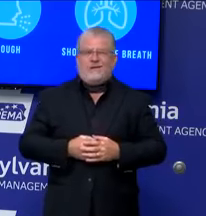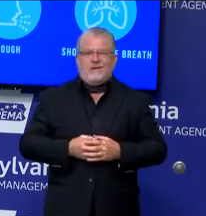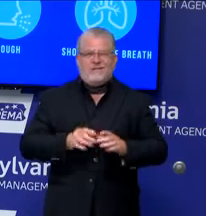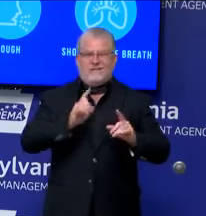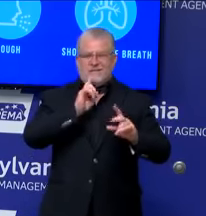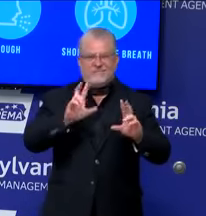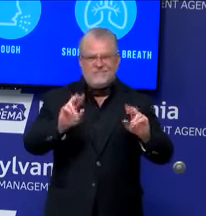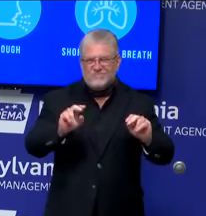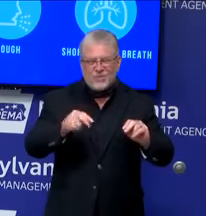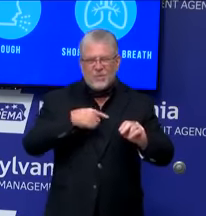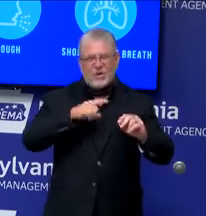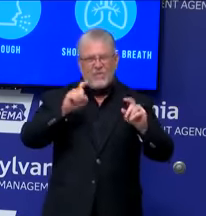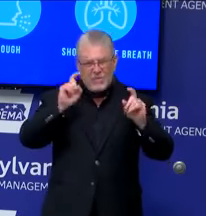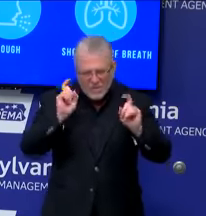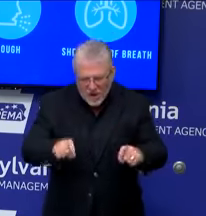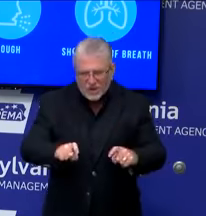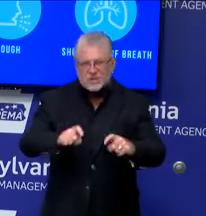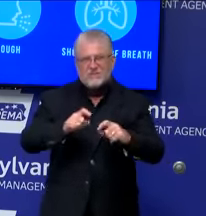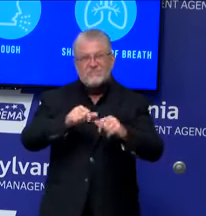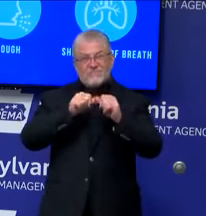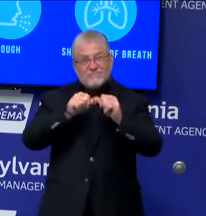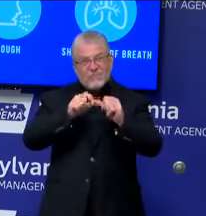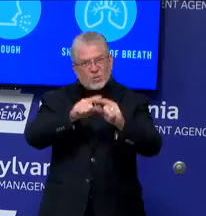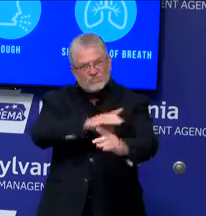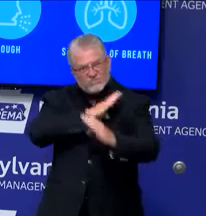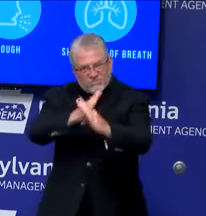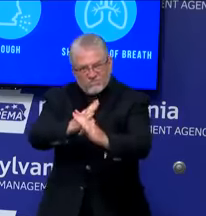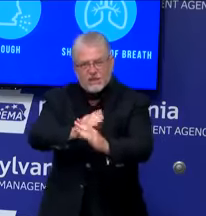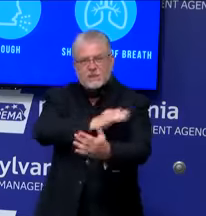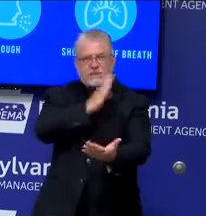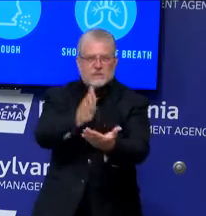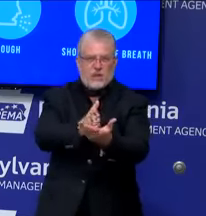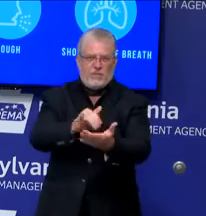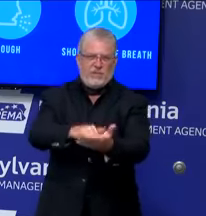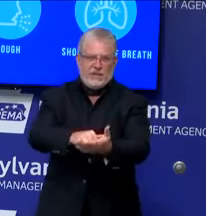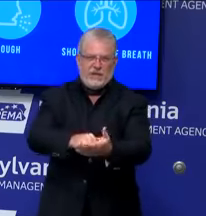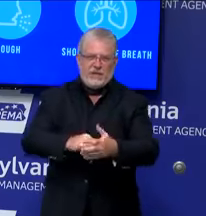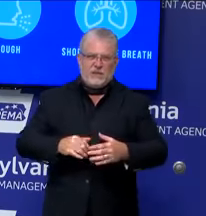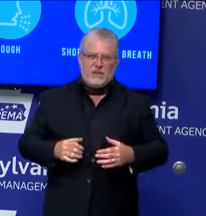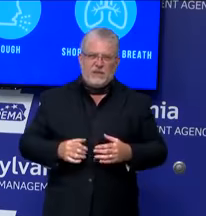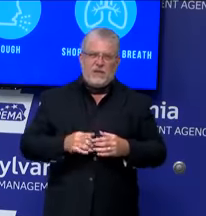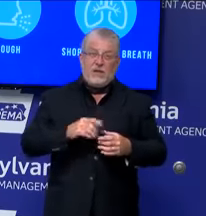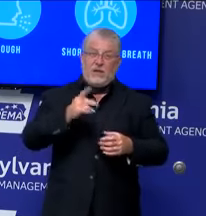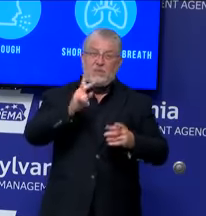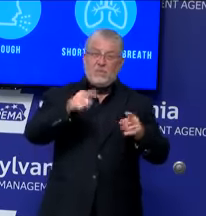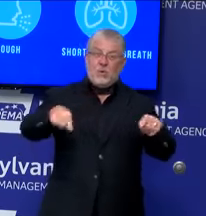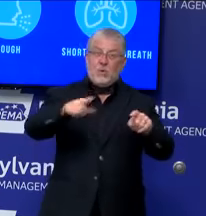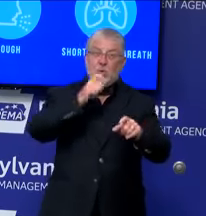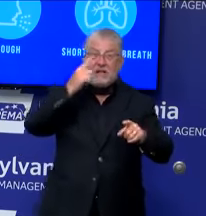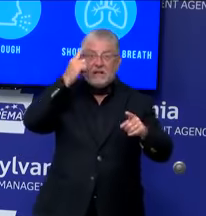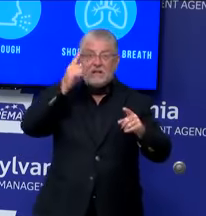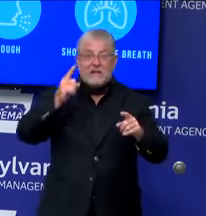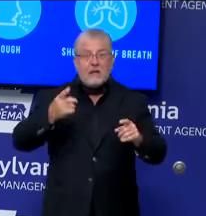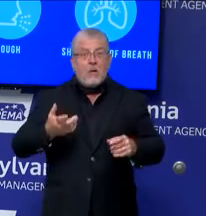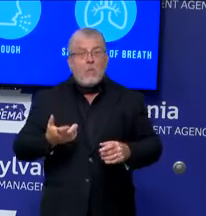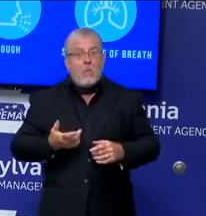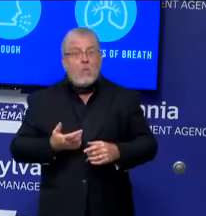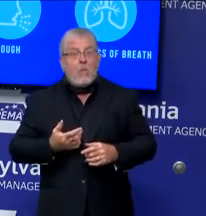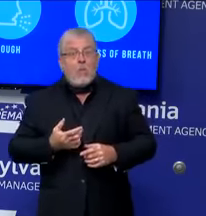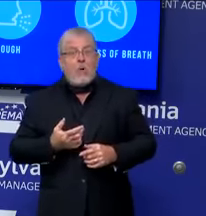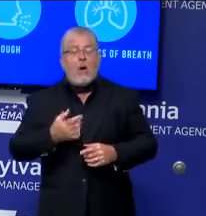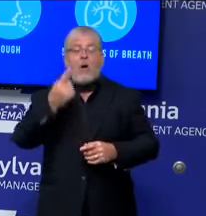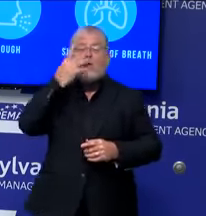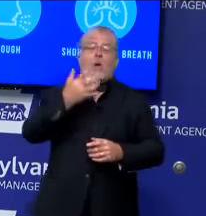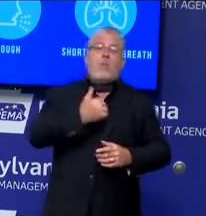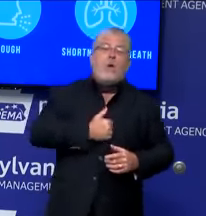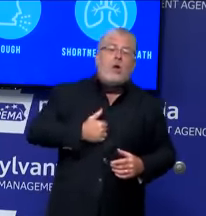To the perpetrators of these actions, if your apologies are sincere,